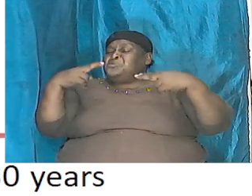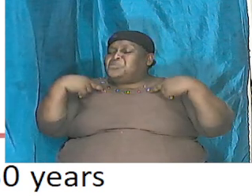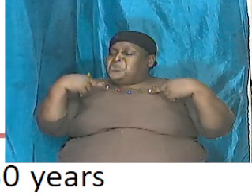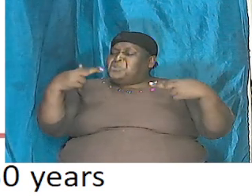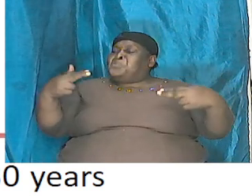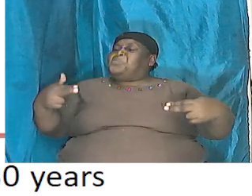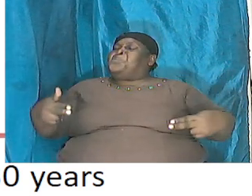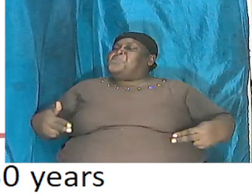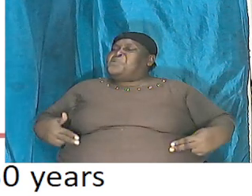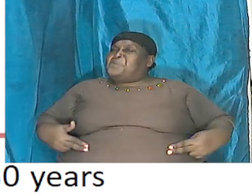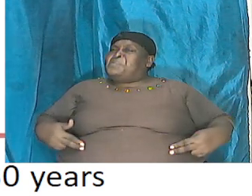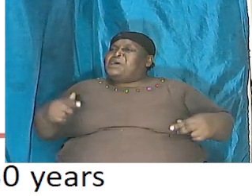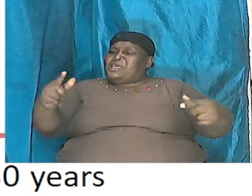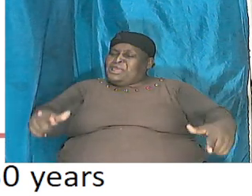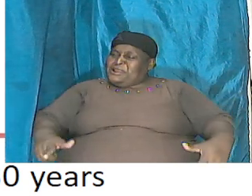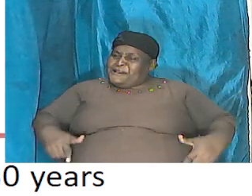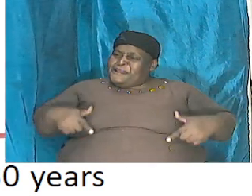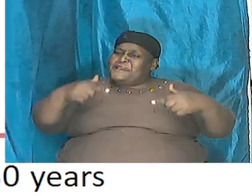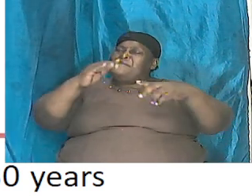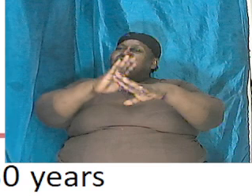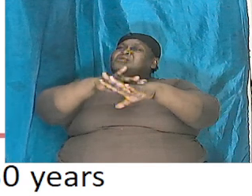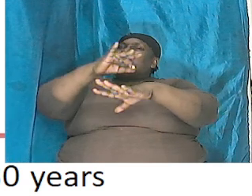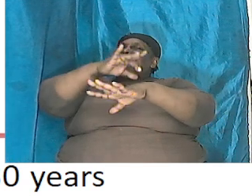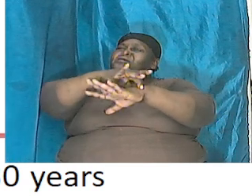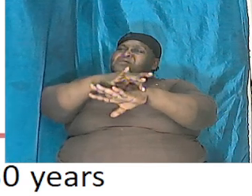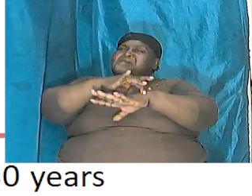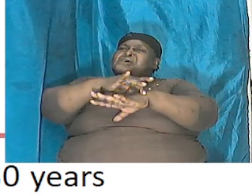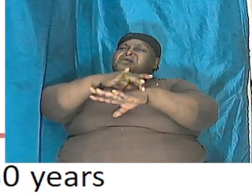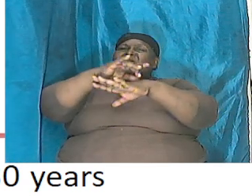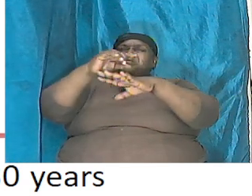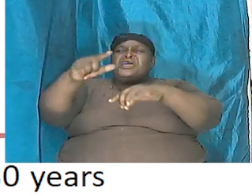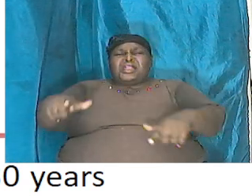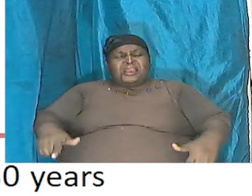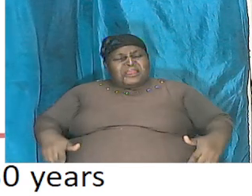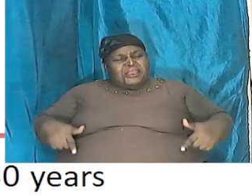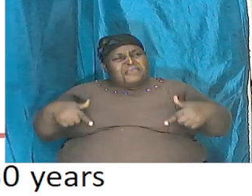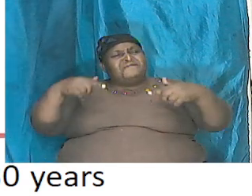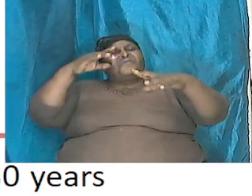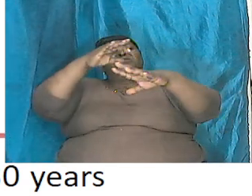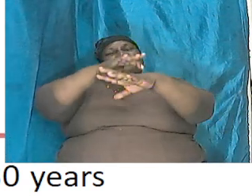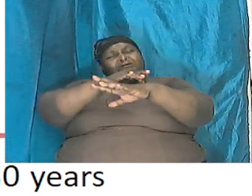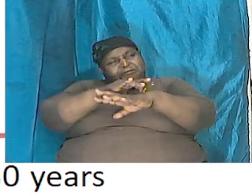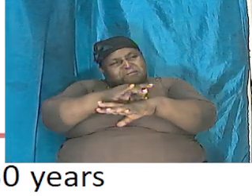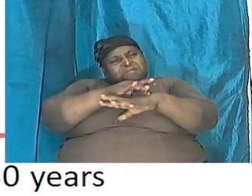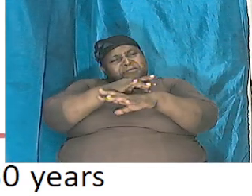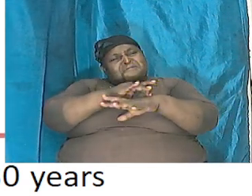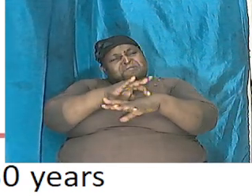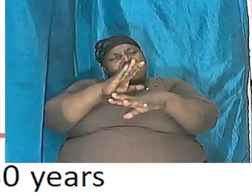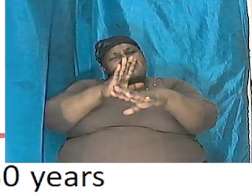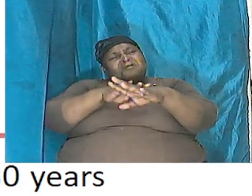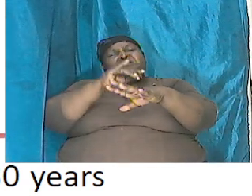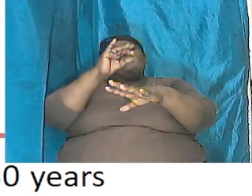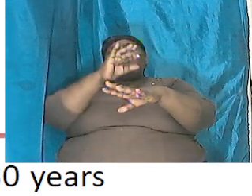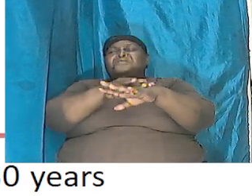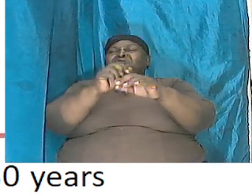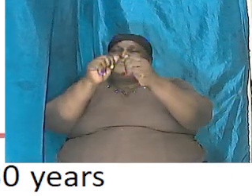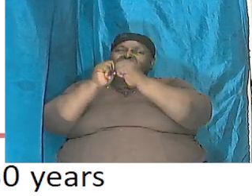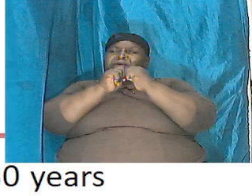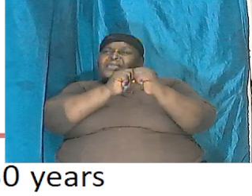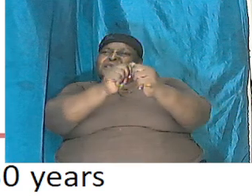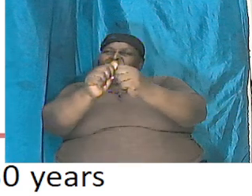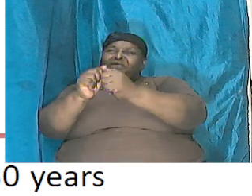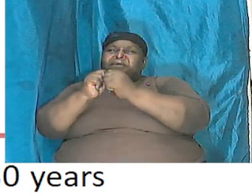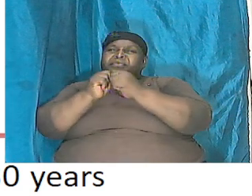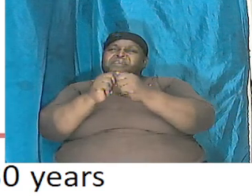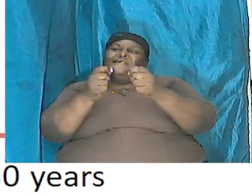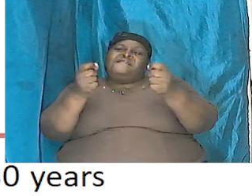was here they roamed the earth together and so there are